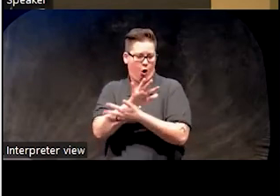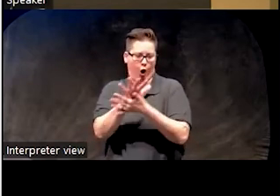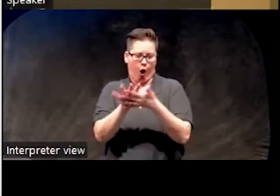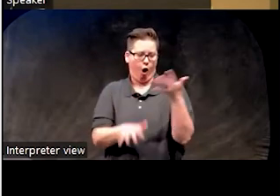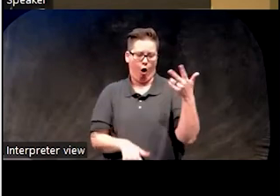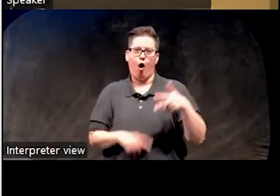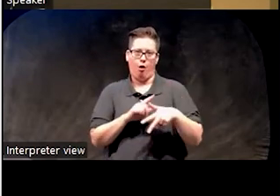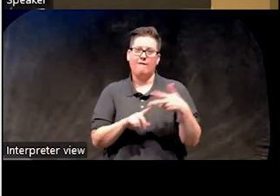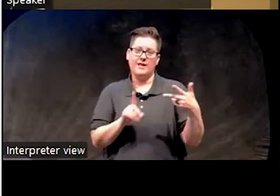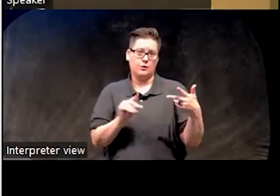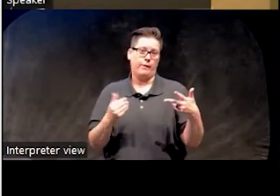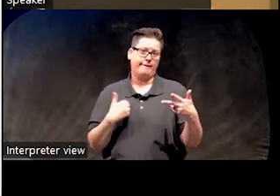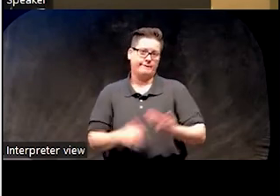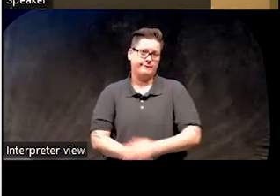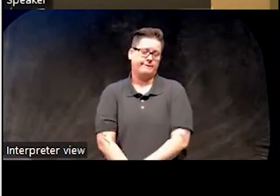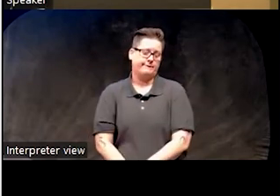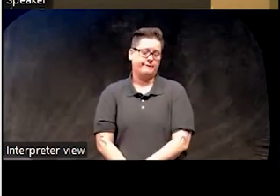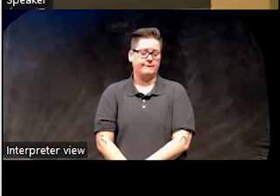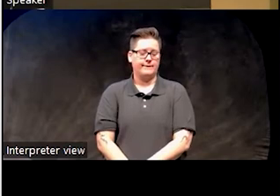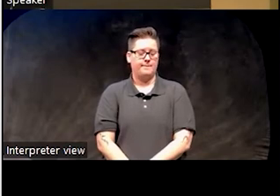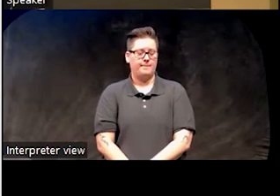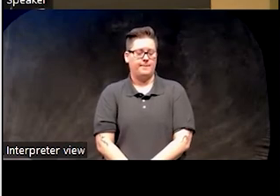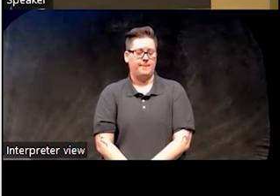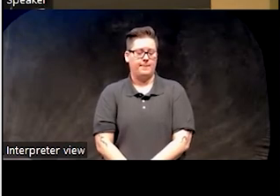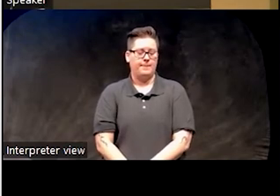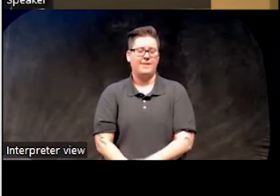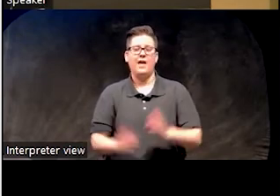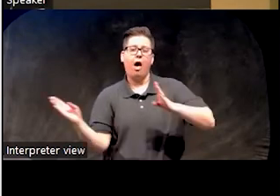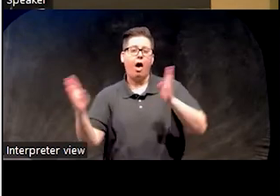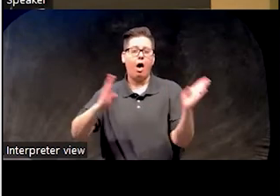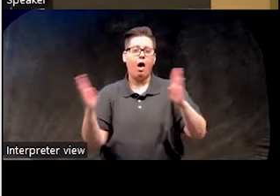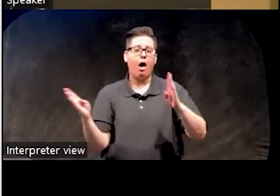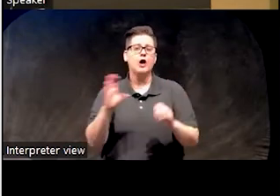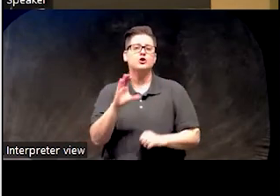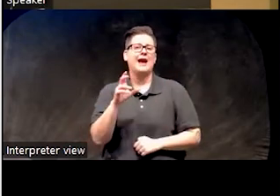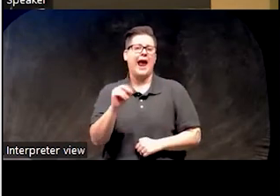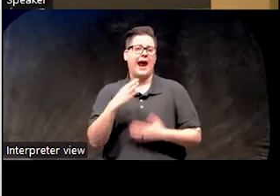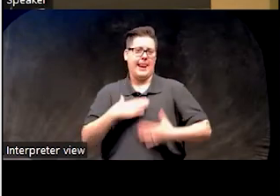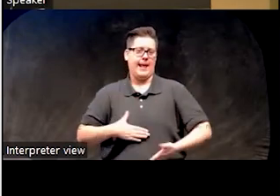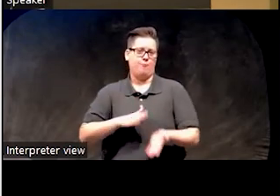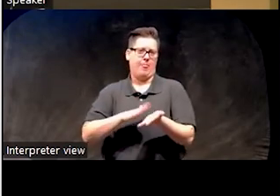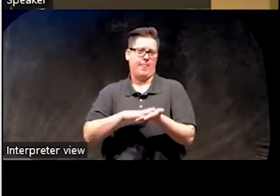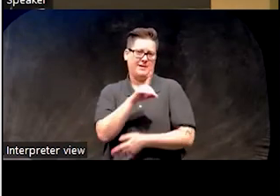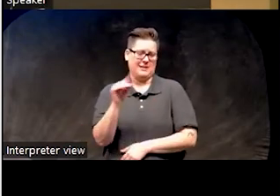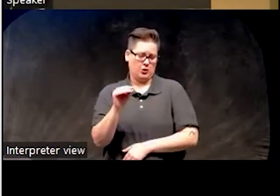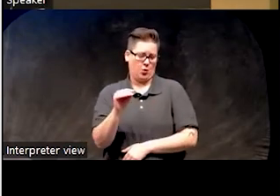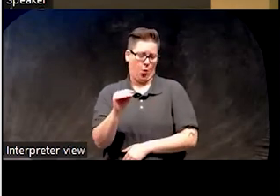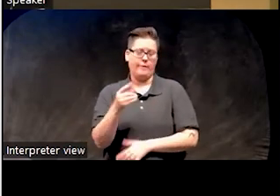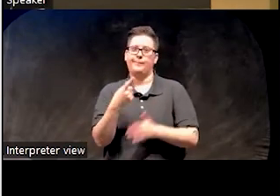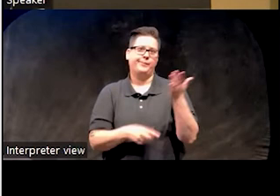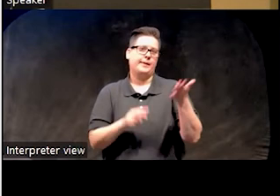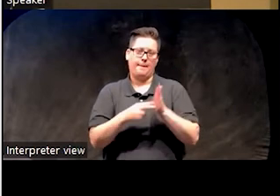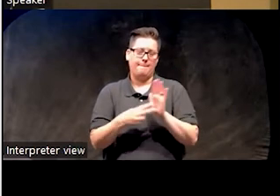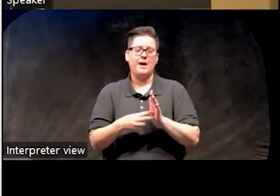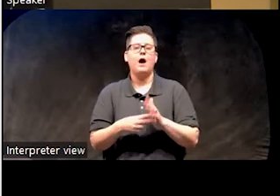disorders. Circadian rhythm disorders, um, in terms of definition,